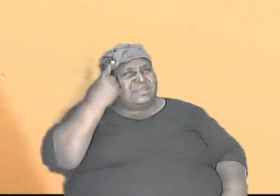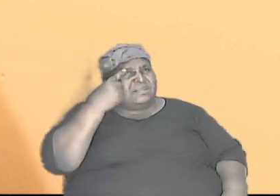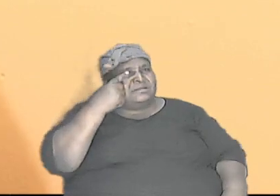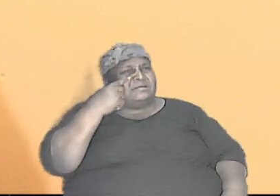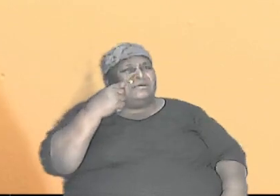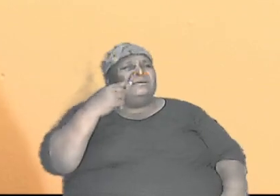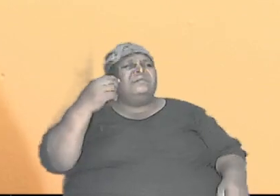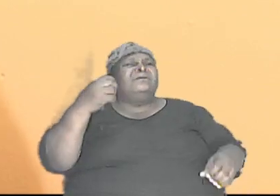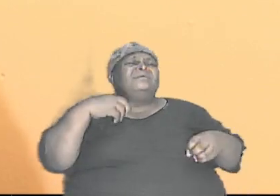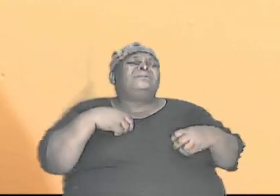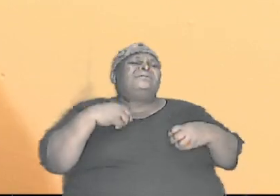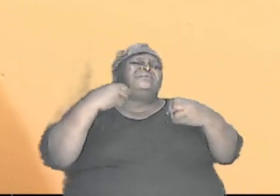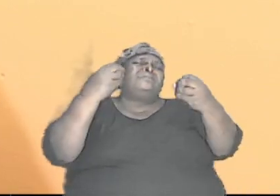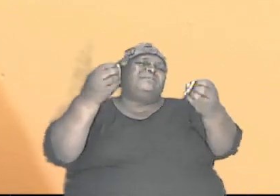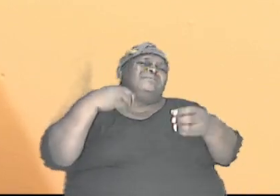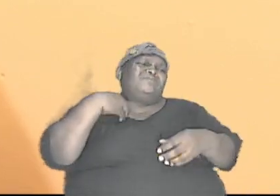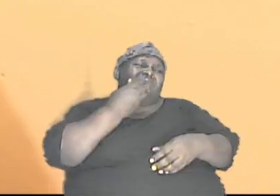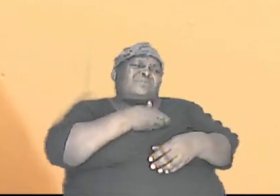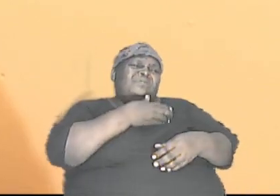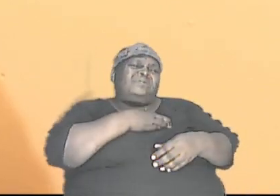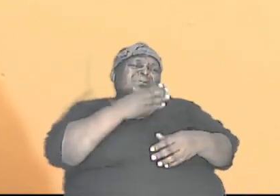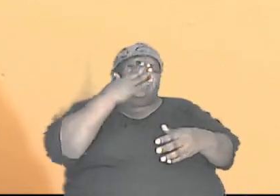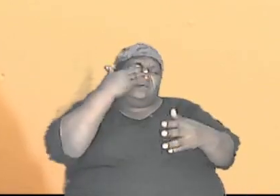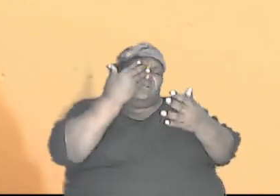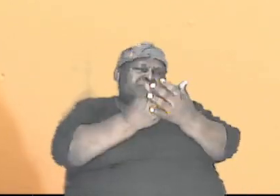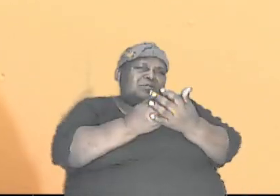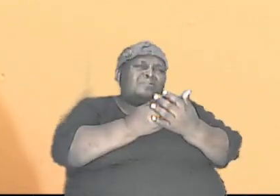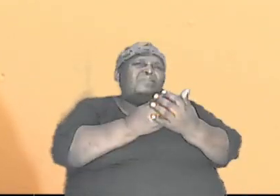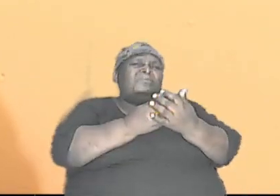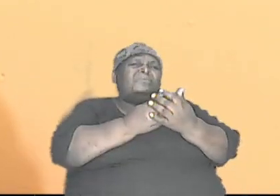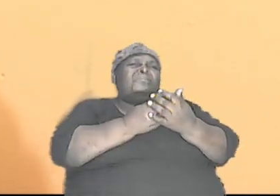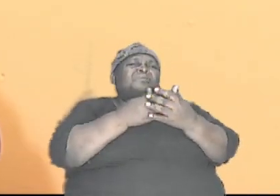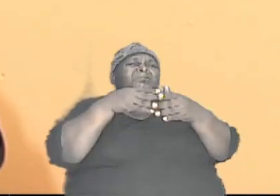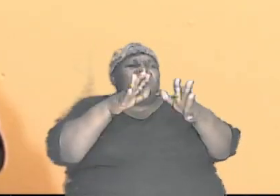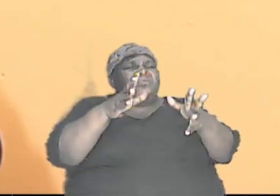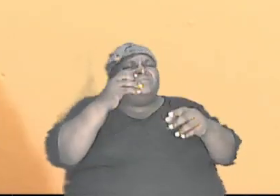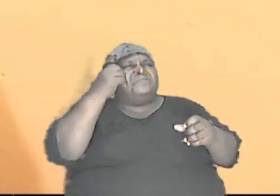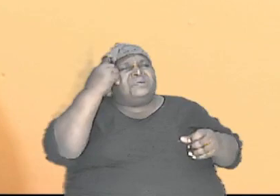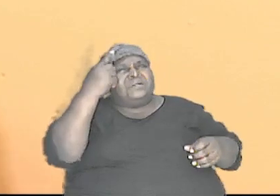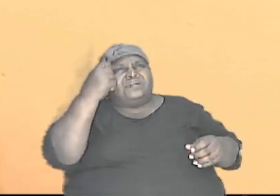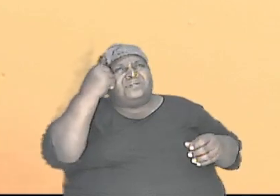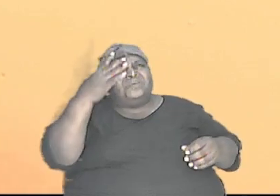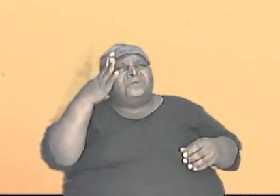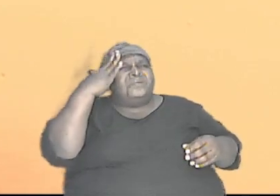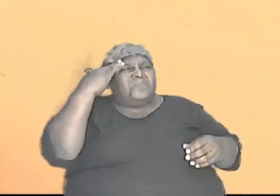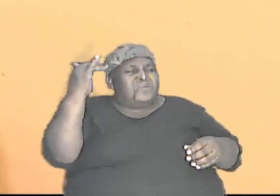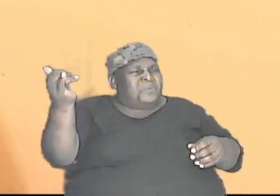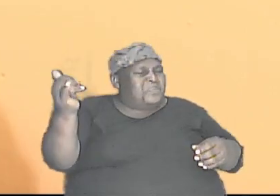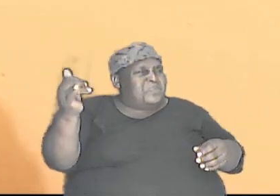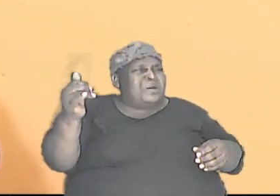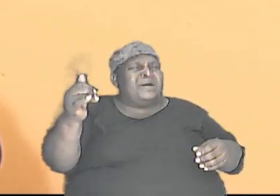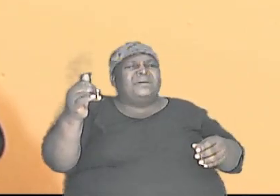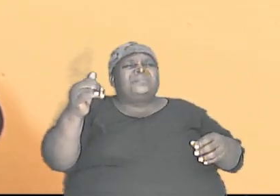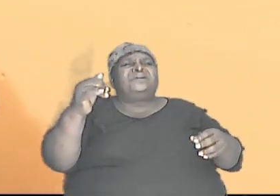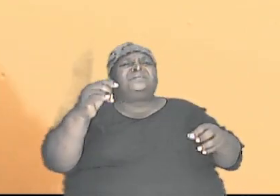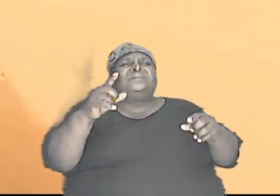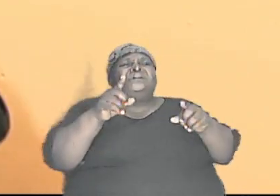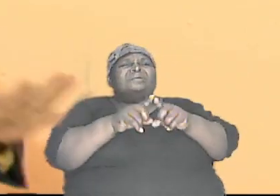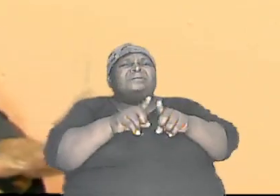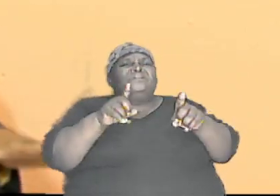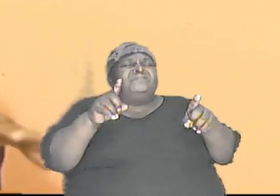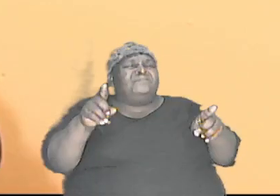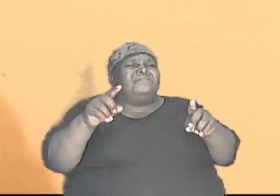good background basis to understand why there is the diversity why there is the